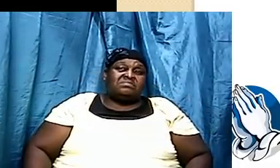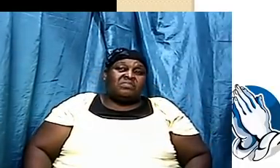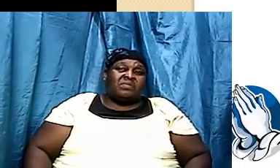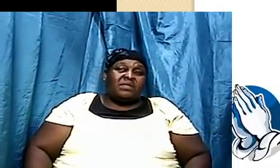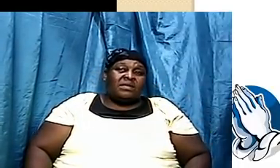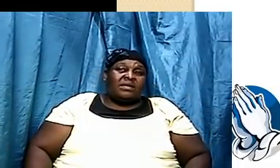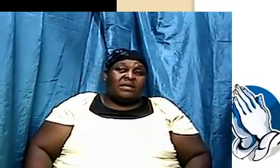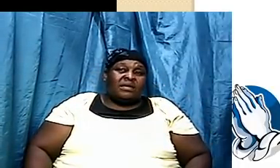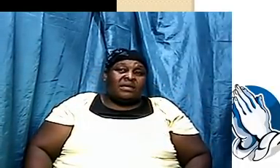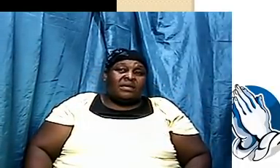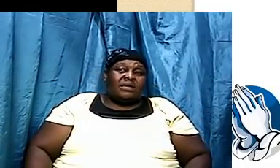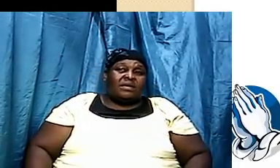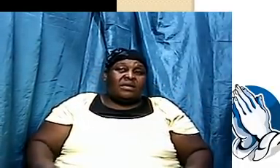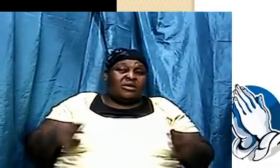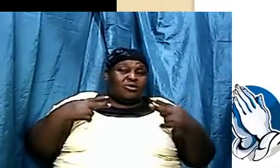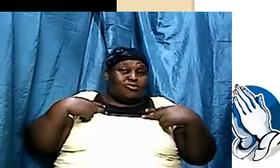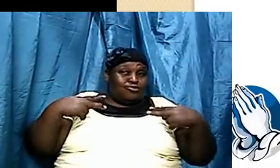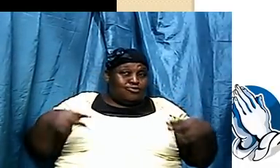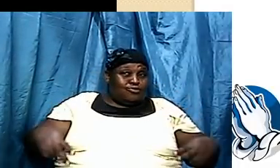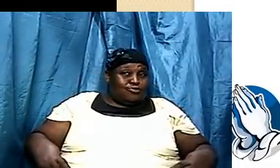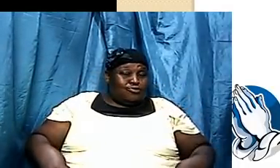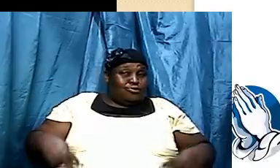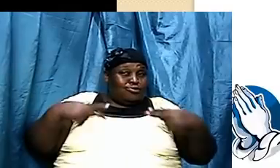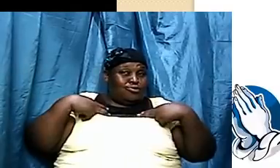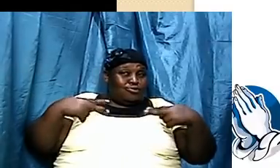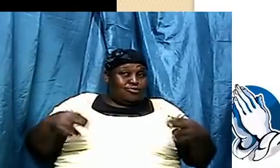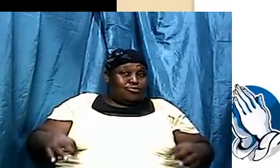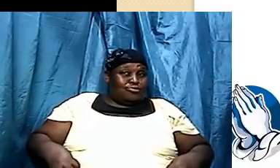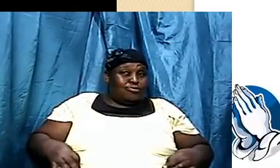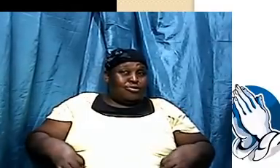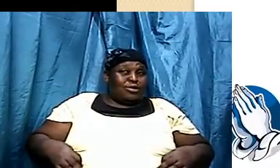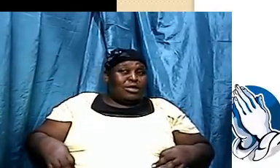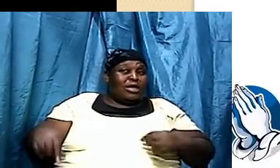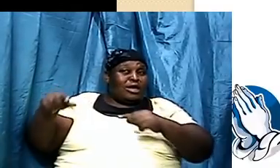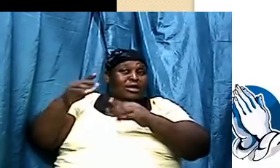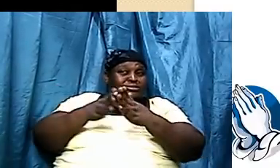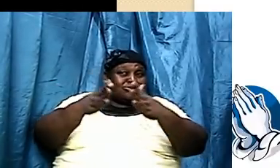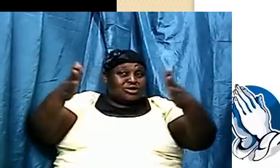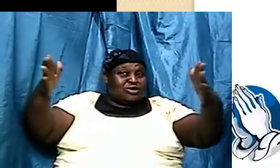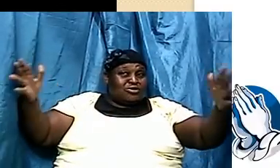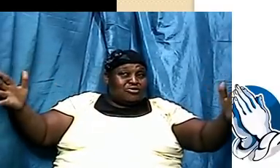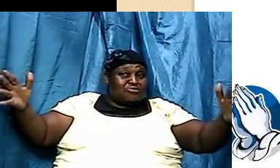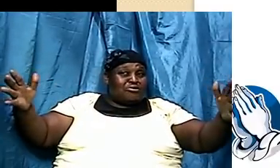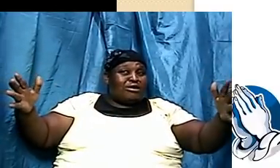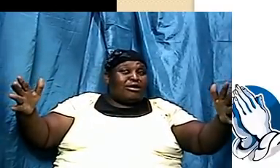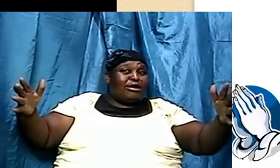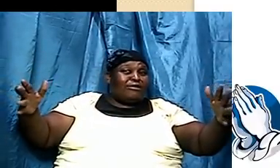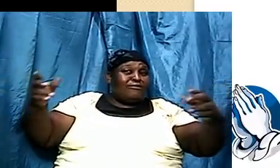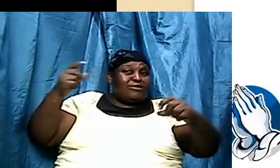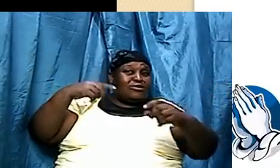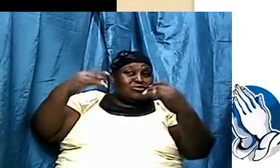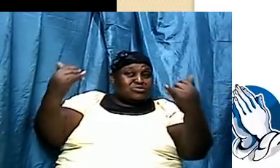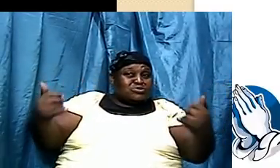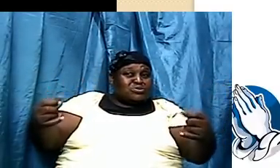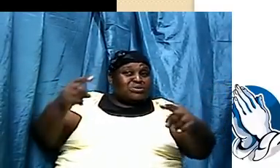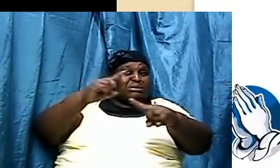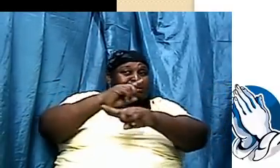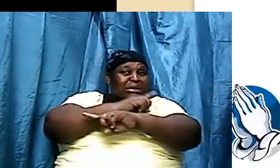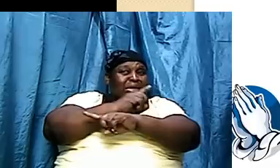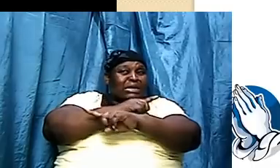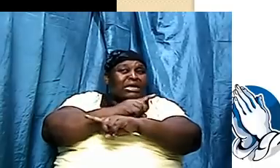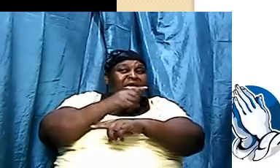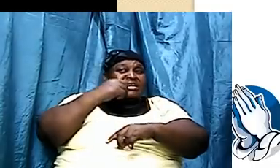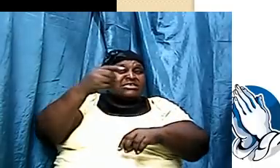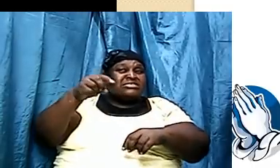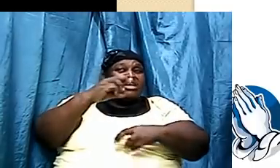uniform terrians and general evolution is today claim our world is